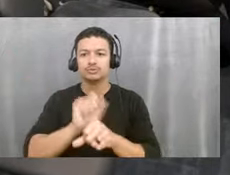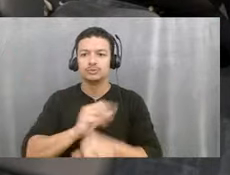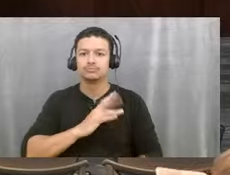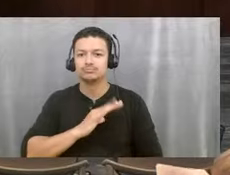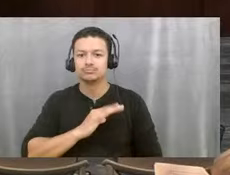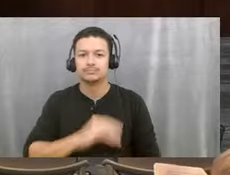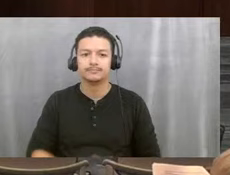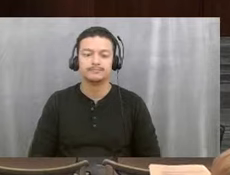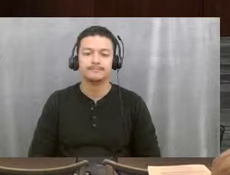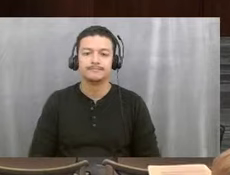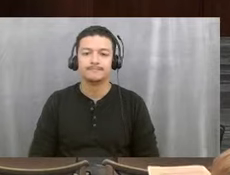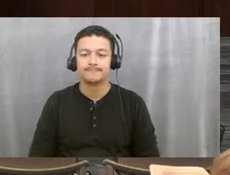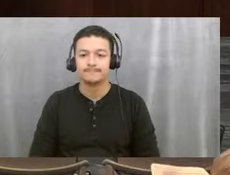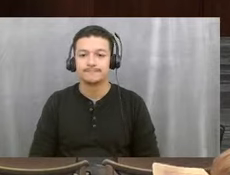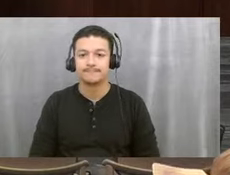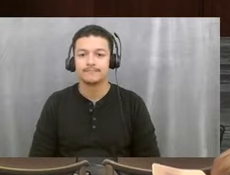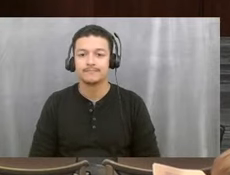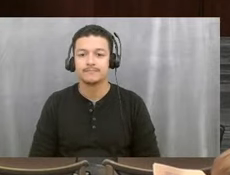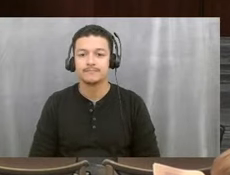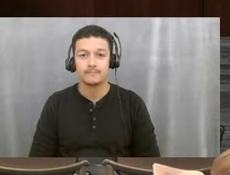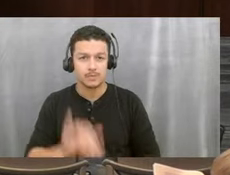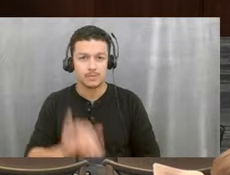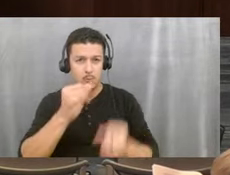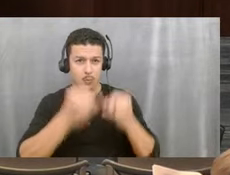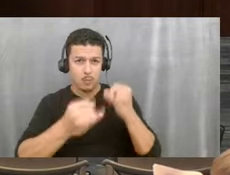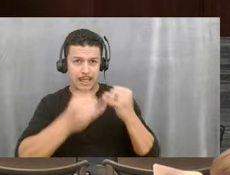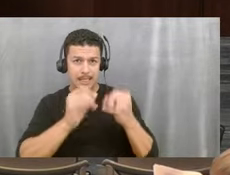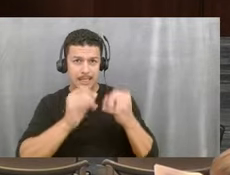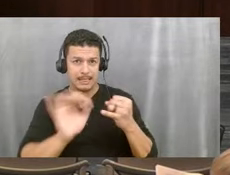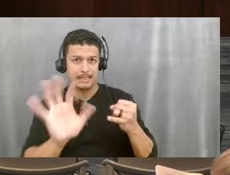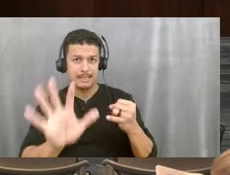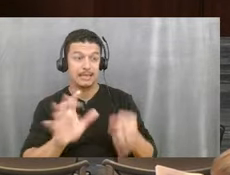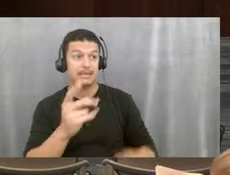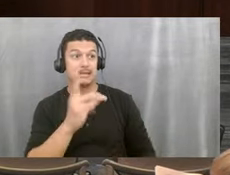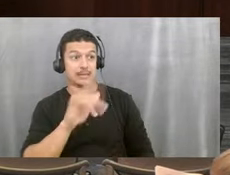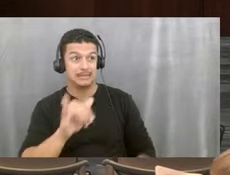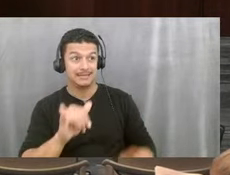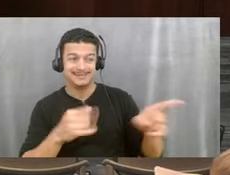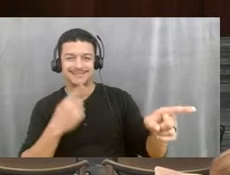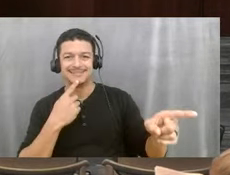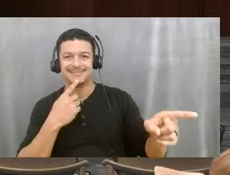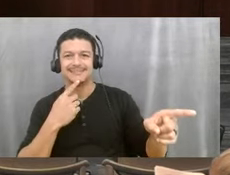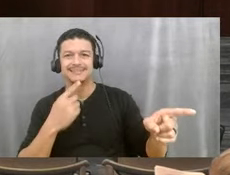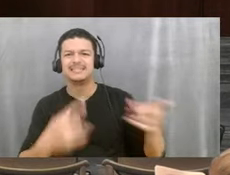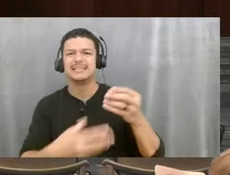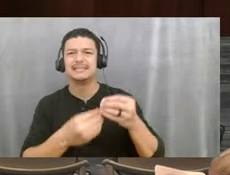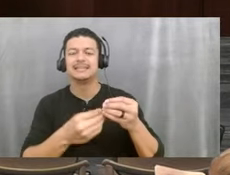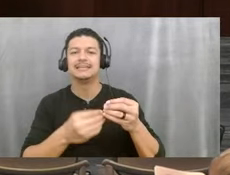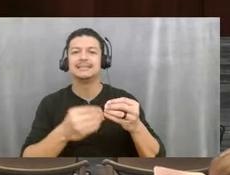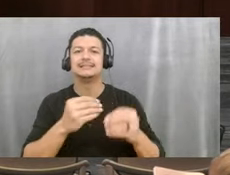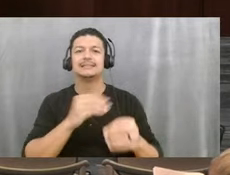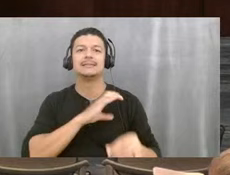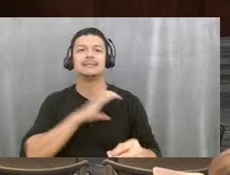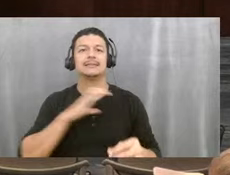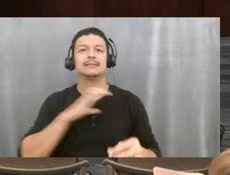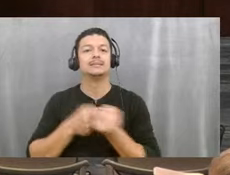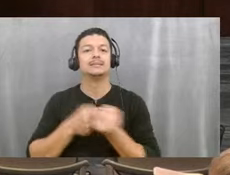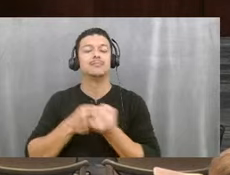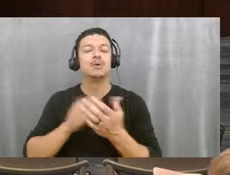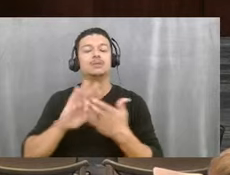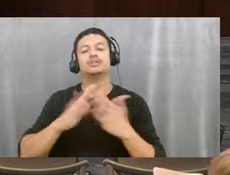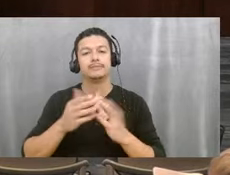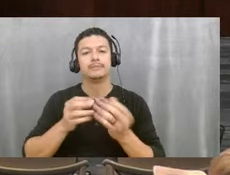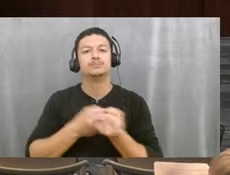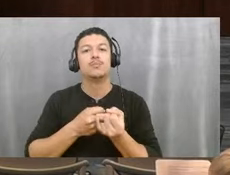Just one last thing. Just, just because Commissioner Kelly mentioned about additional community support. I think, I think,